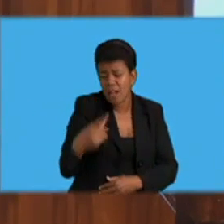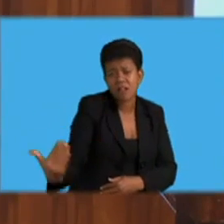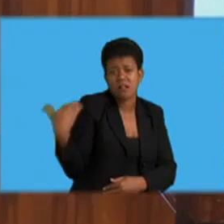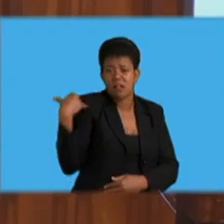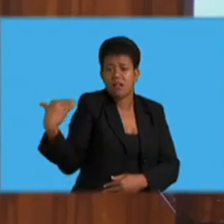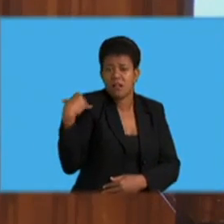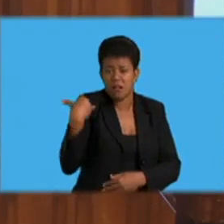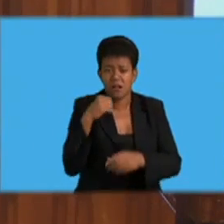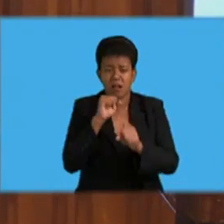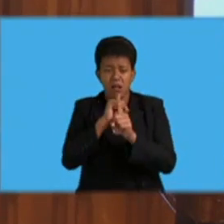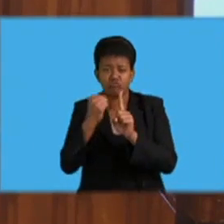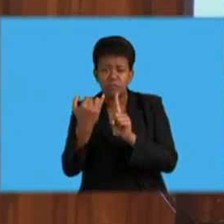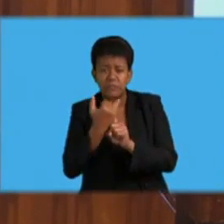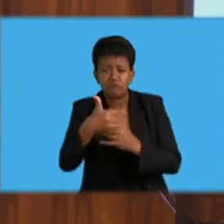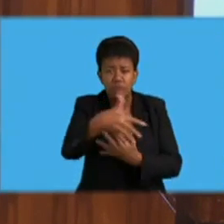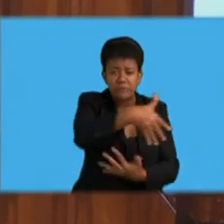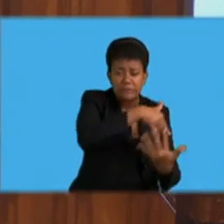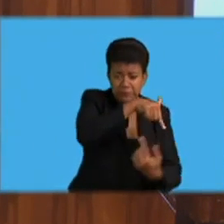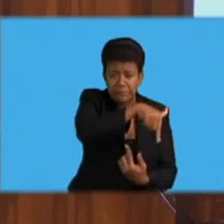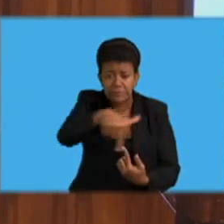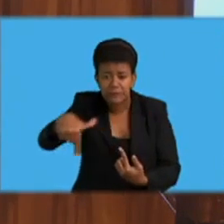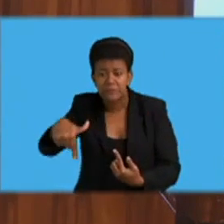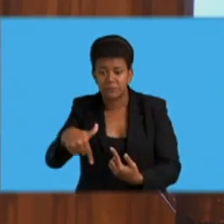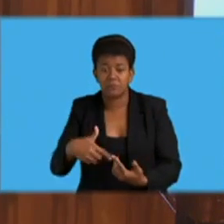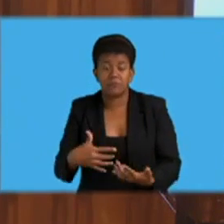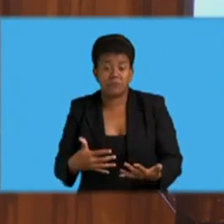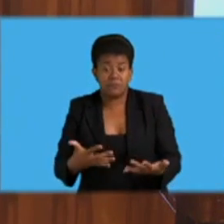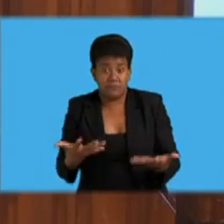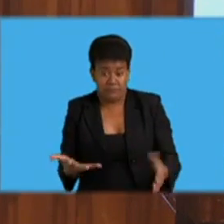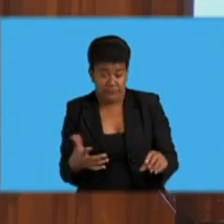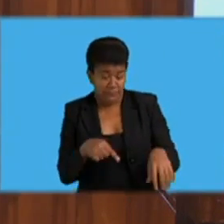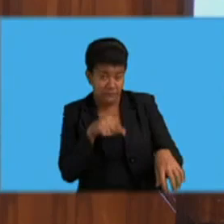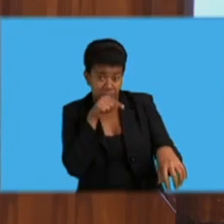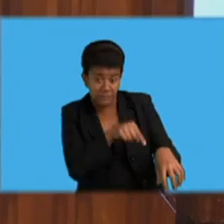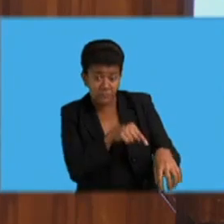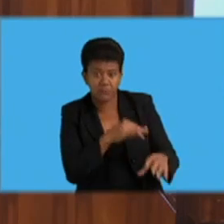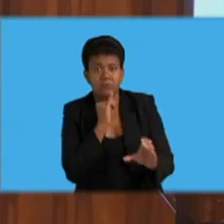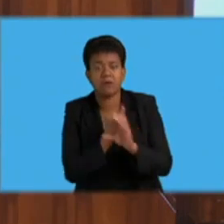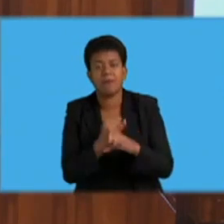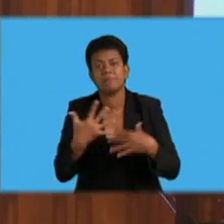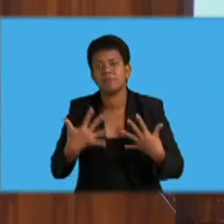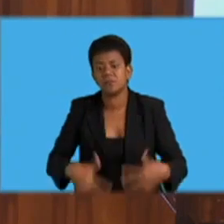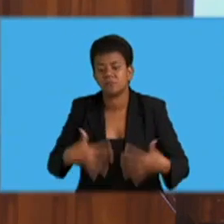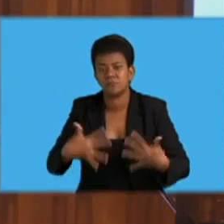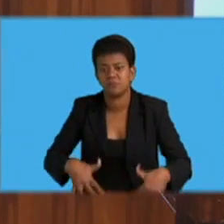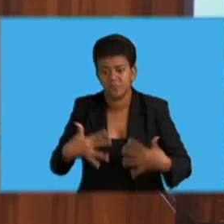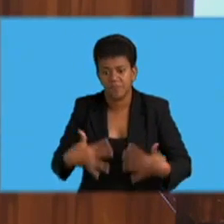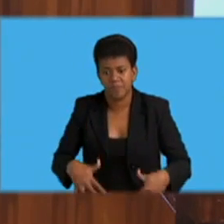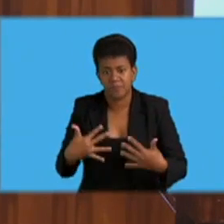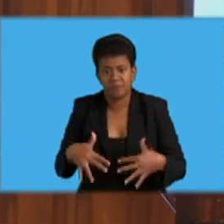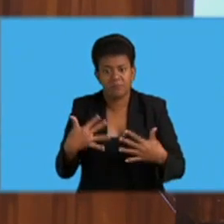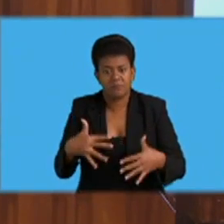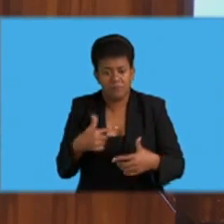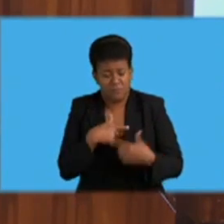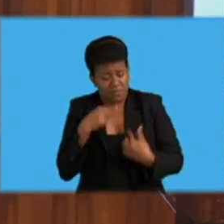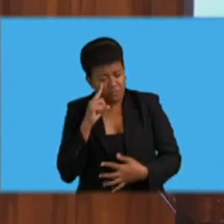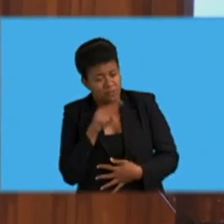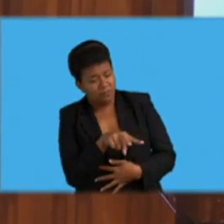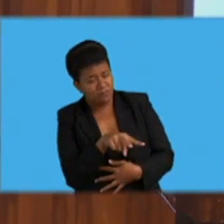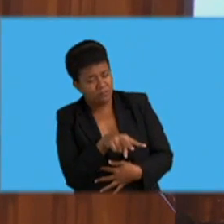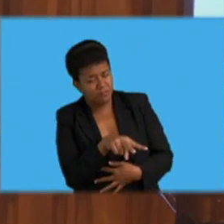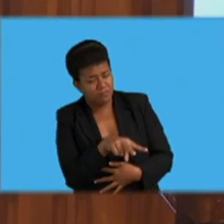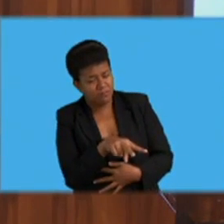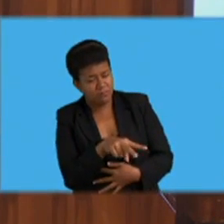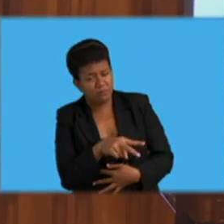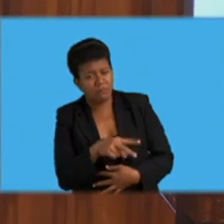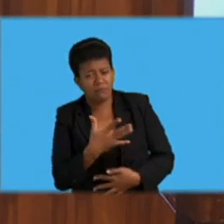This is one category of crime that casts judgment on morality and values, values that